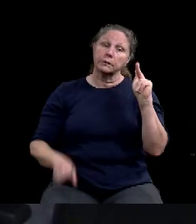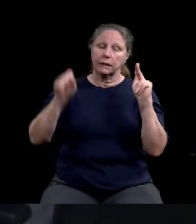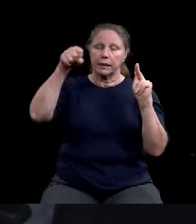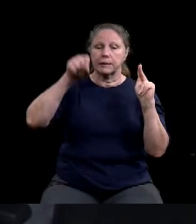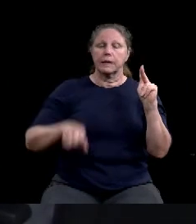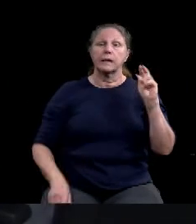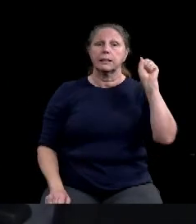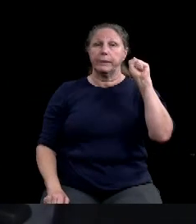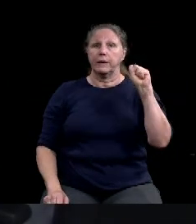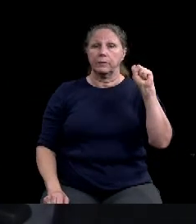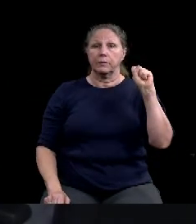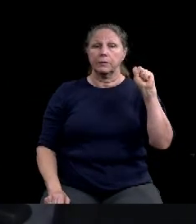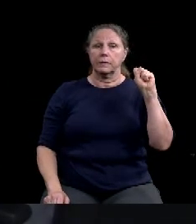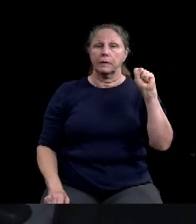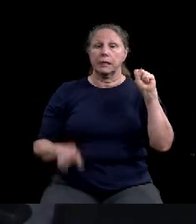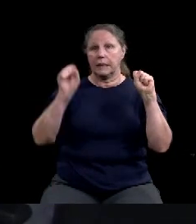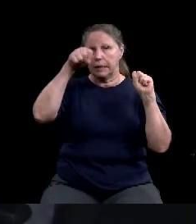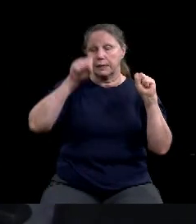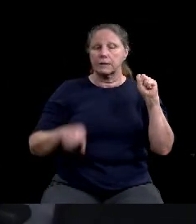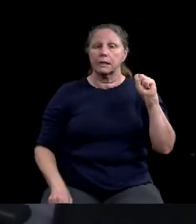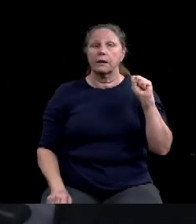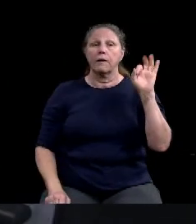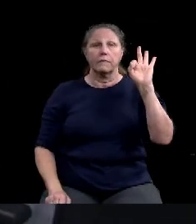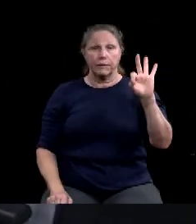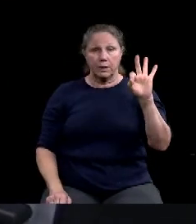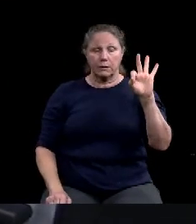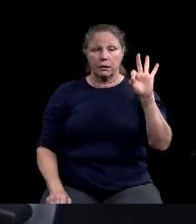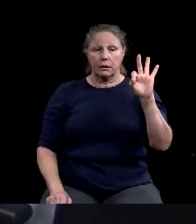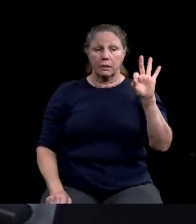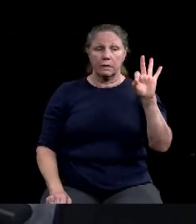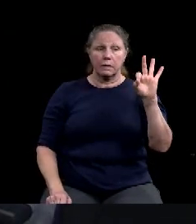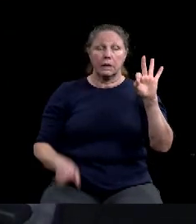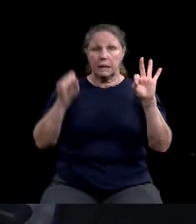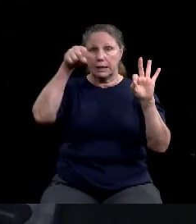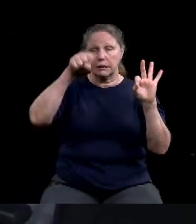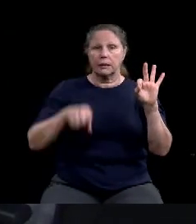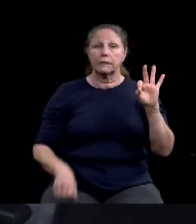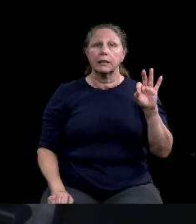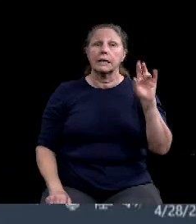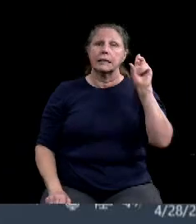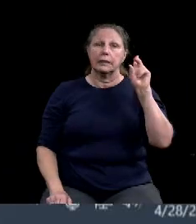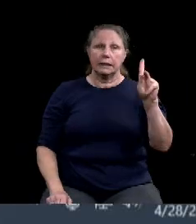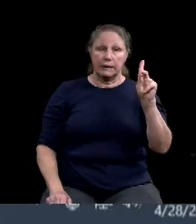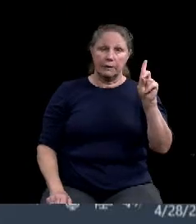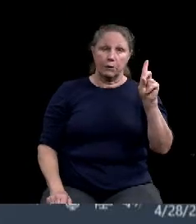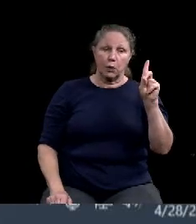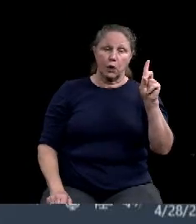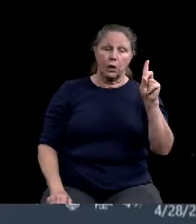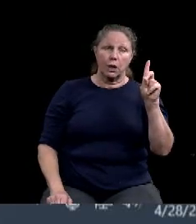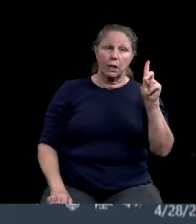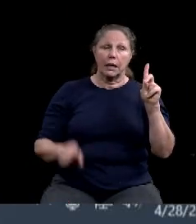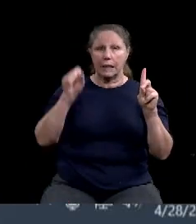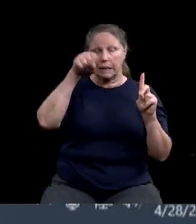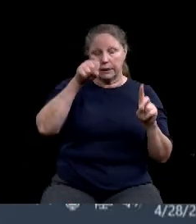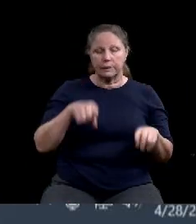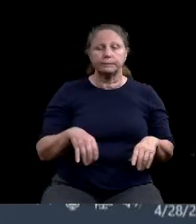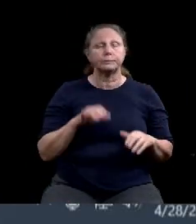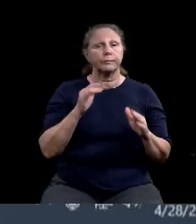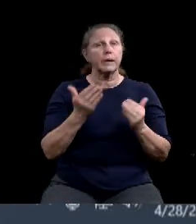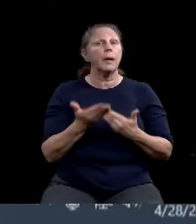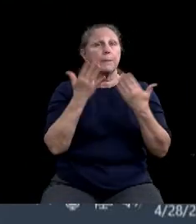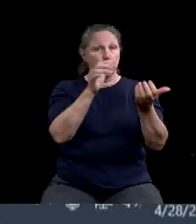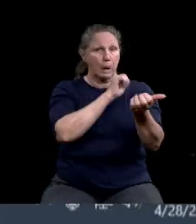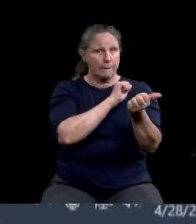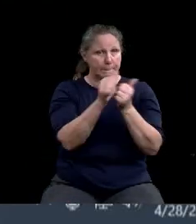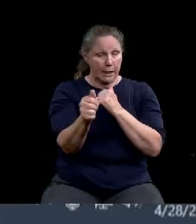Fairfield? Yes. Deaver? Yes. That motion carries. Um, I want to let everyone